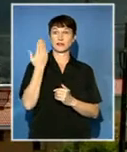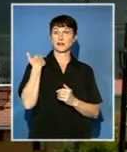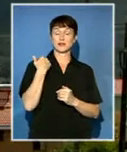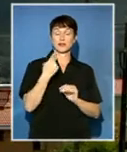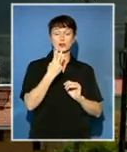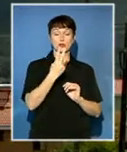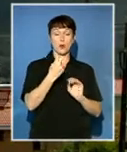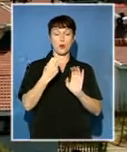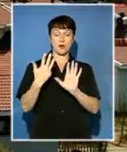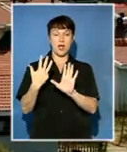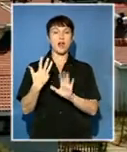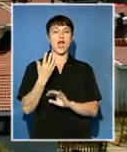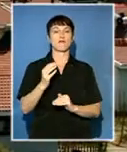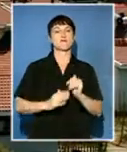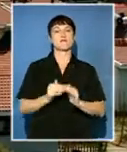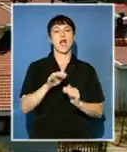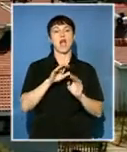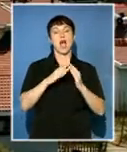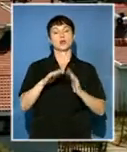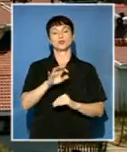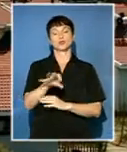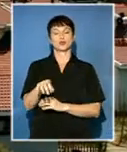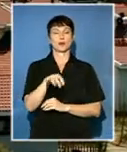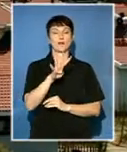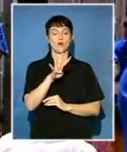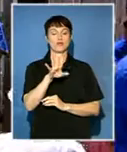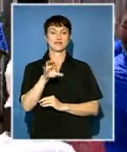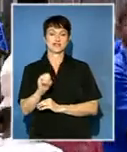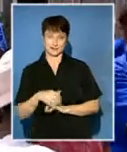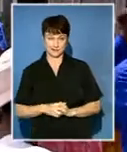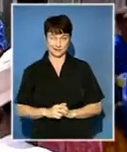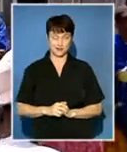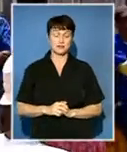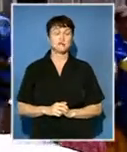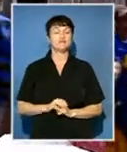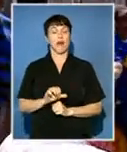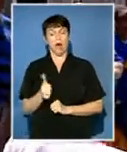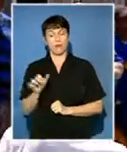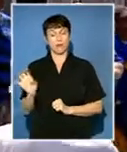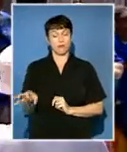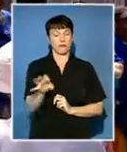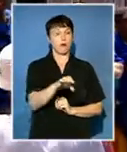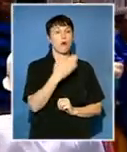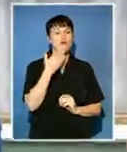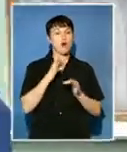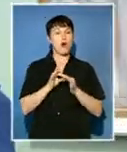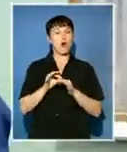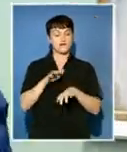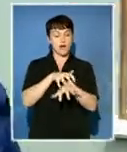2009. Residents from an informal settlement as well as from the surrounding farms were given first preference.